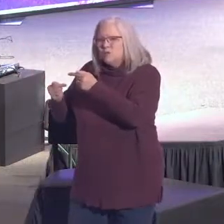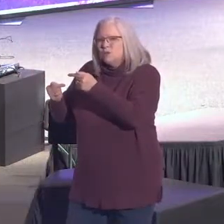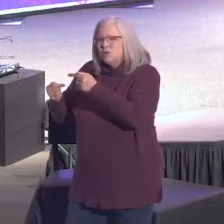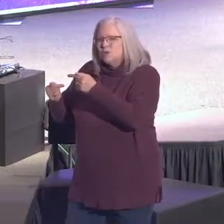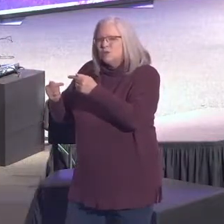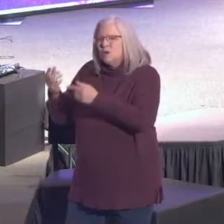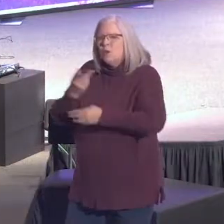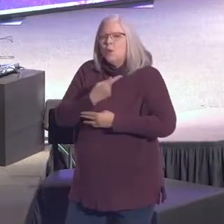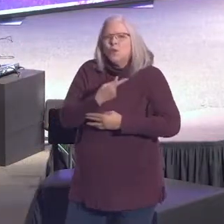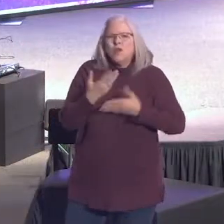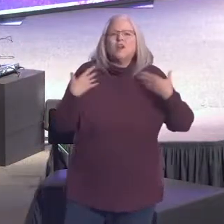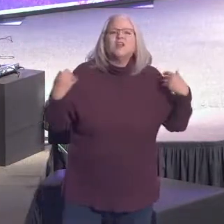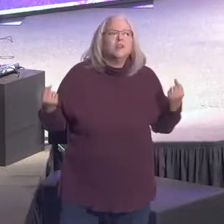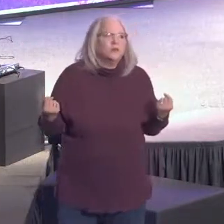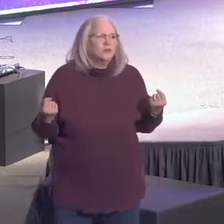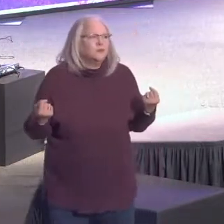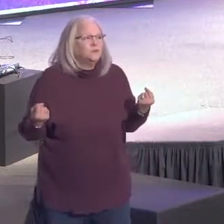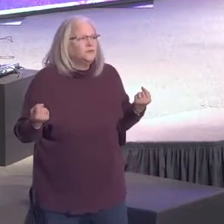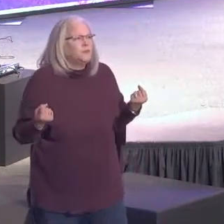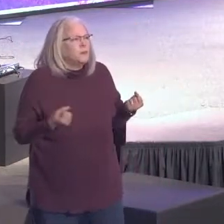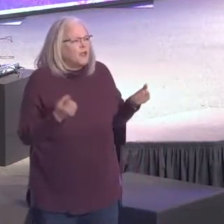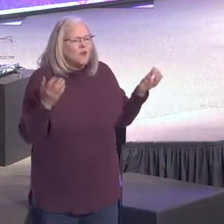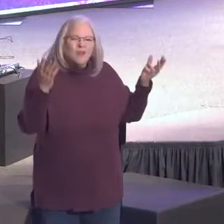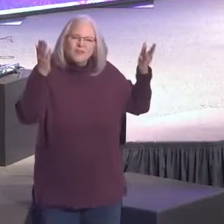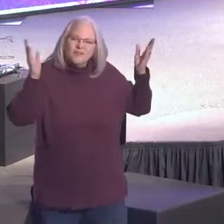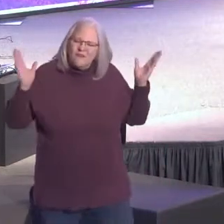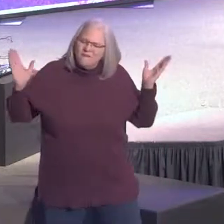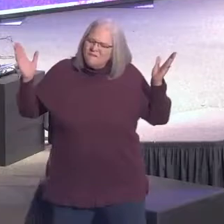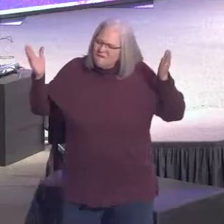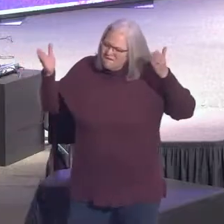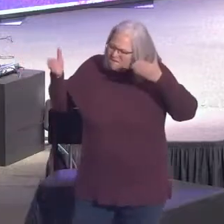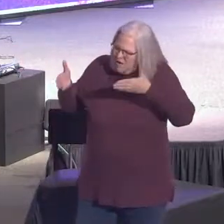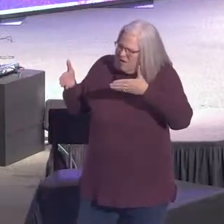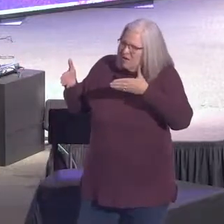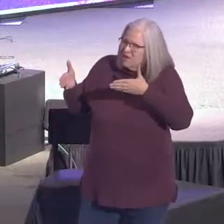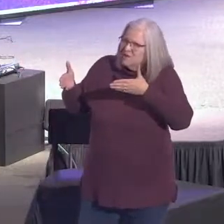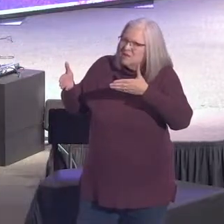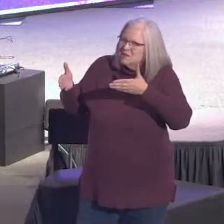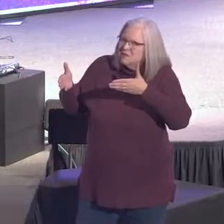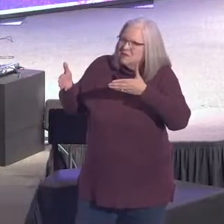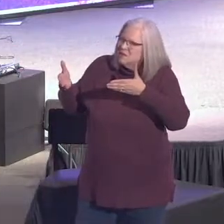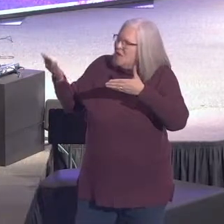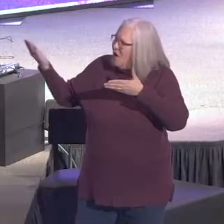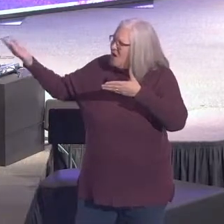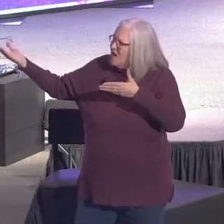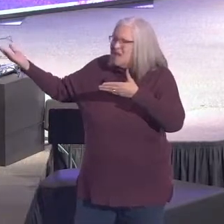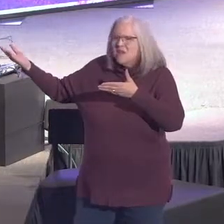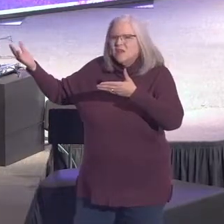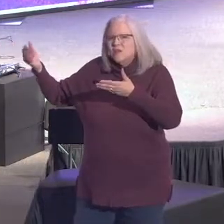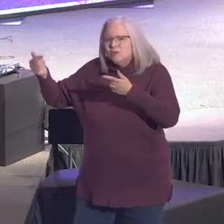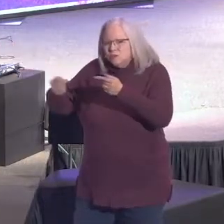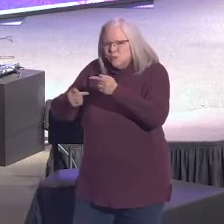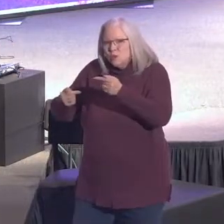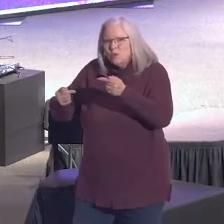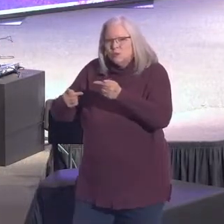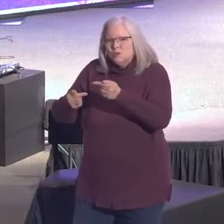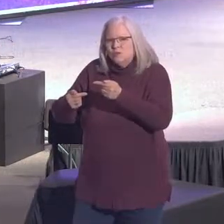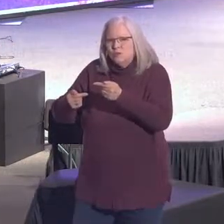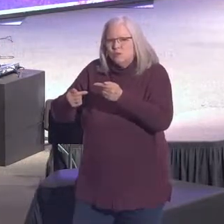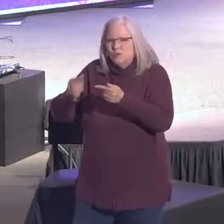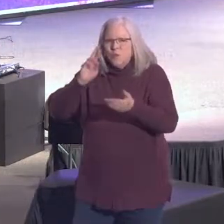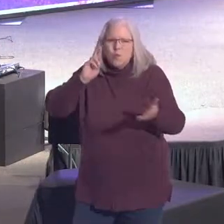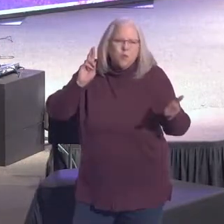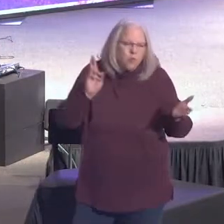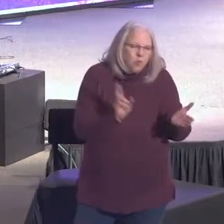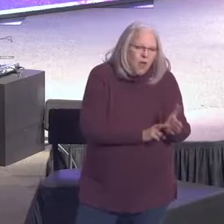we are healed. I want us to focus today for just a little while on his wounds and recognize